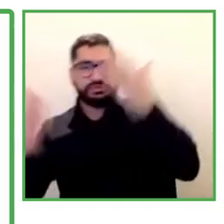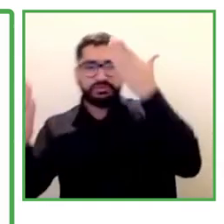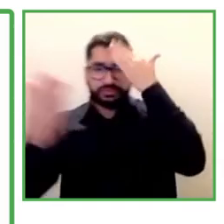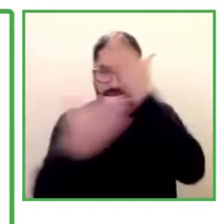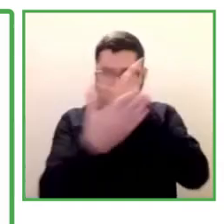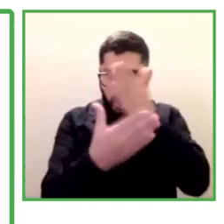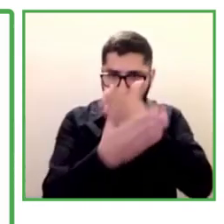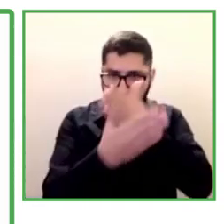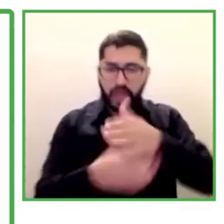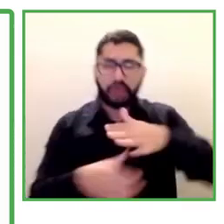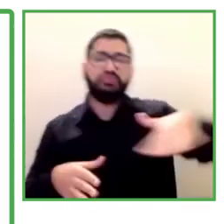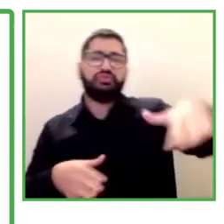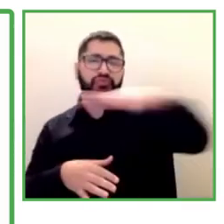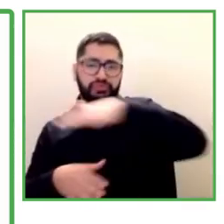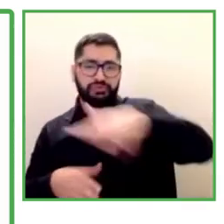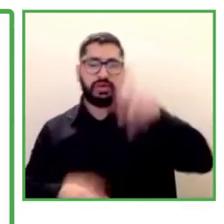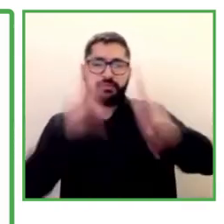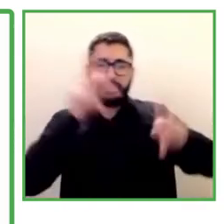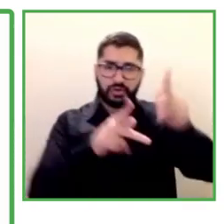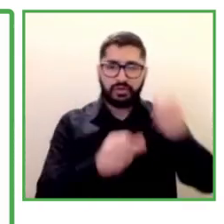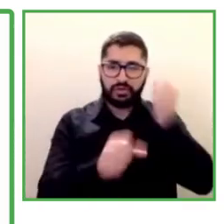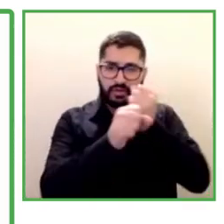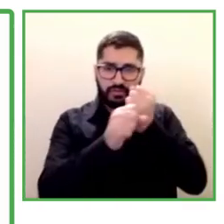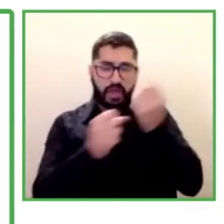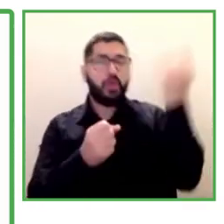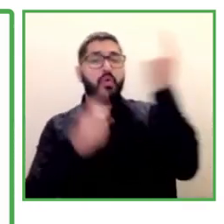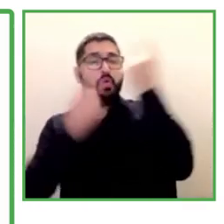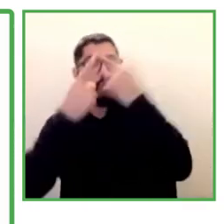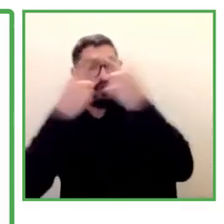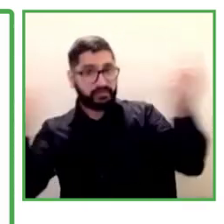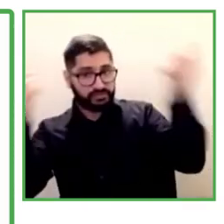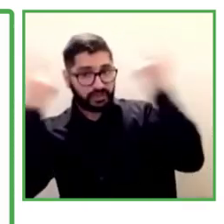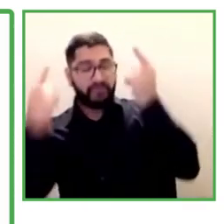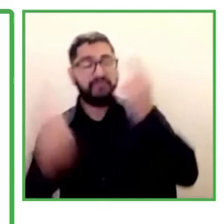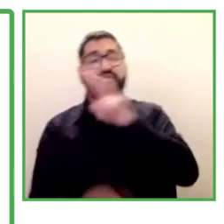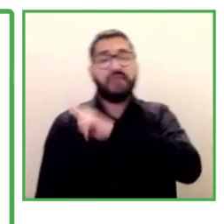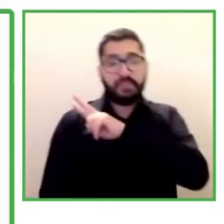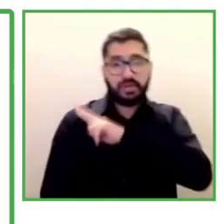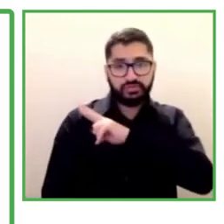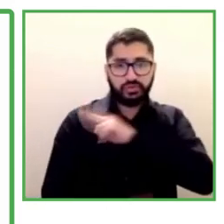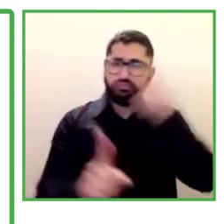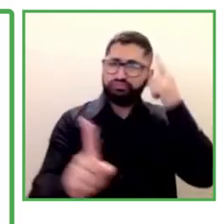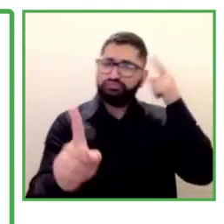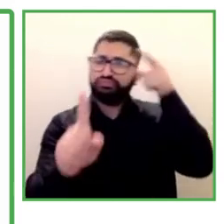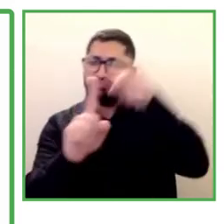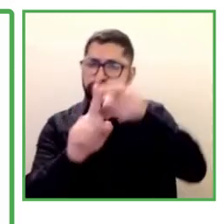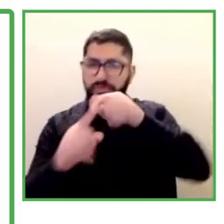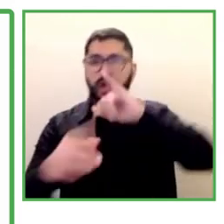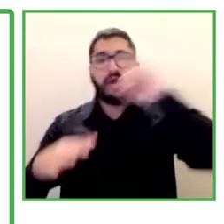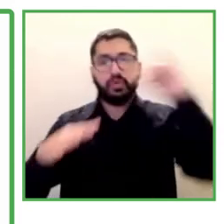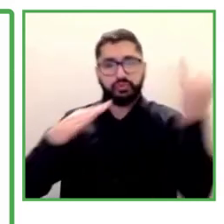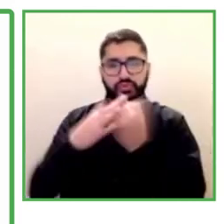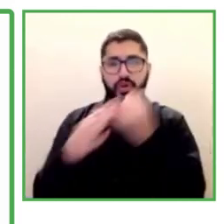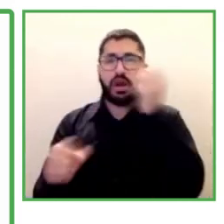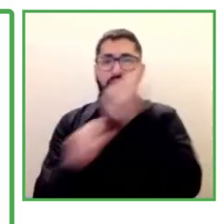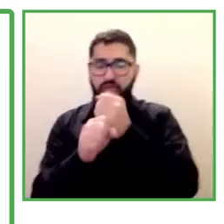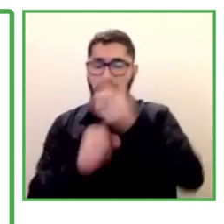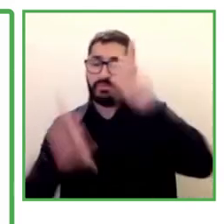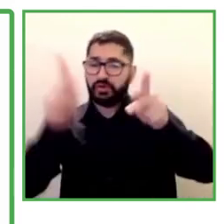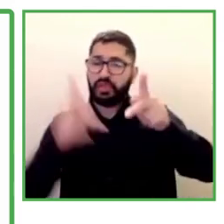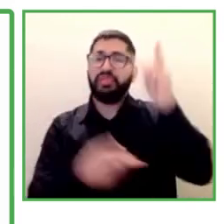Universidad Católica de Valparaíso, and she has been specialized in inclusion for people with disabilities, health,